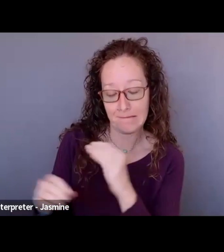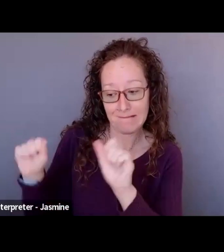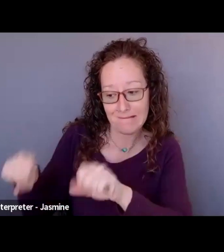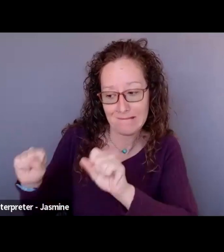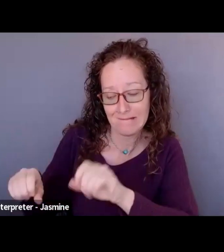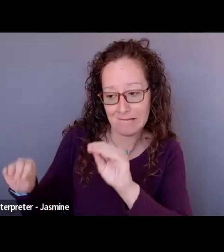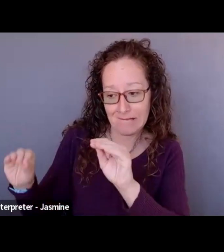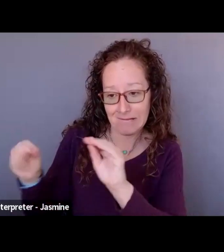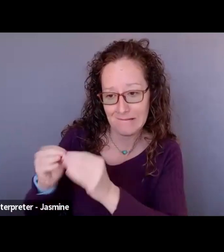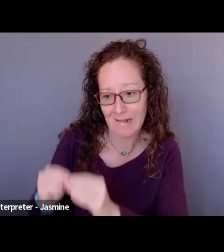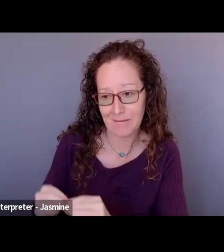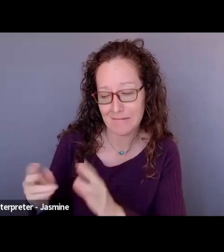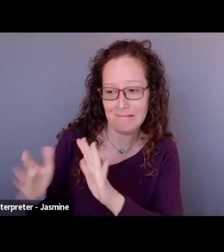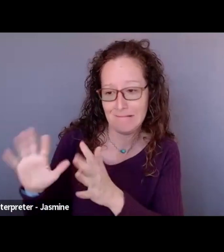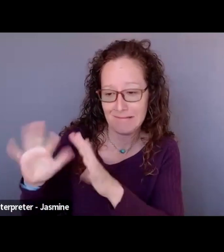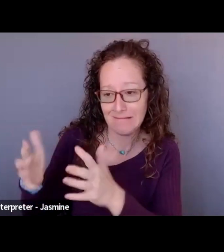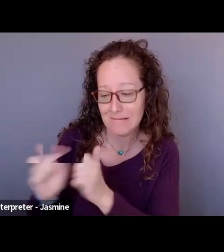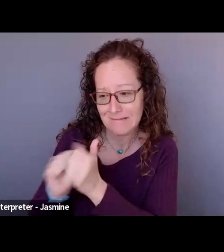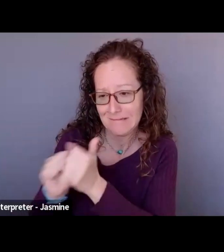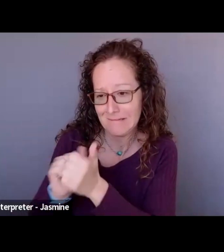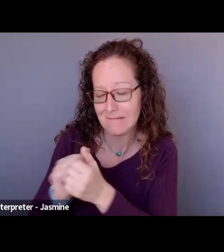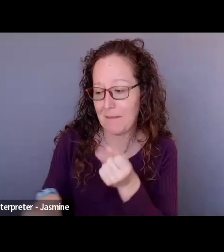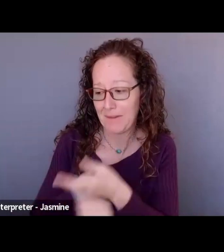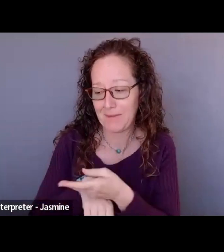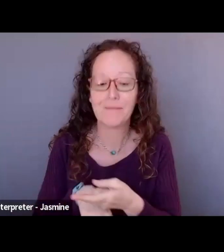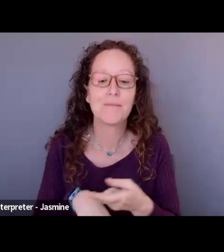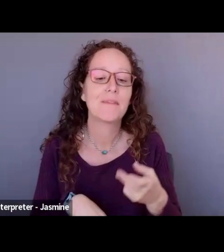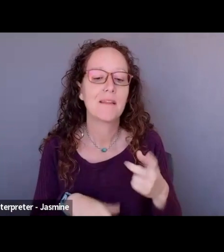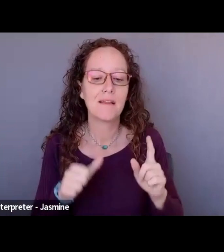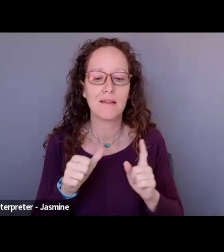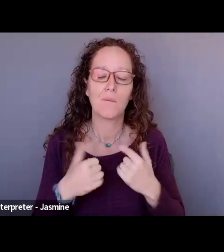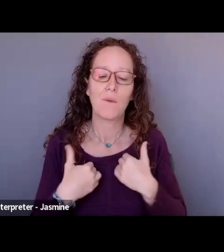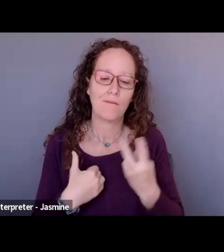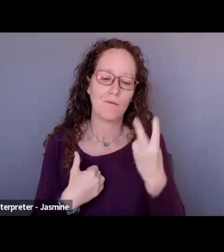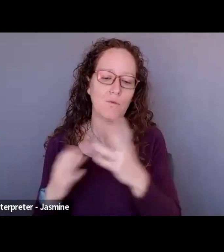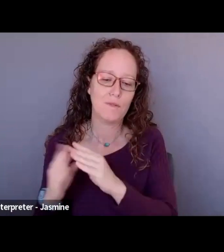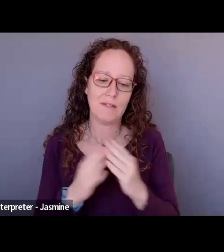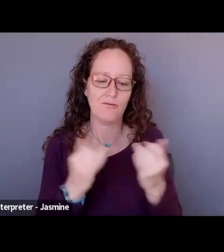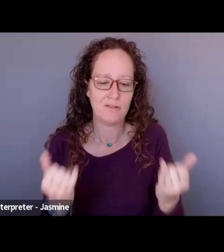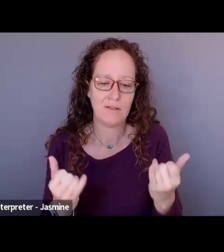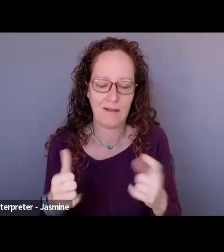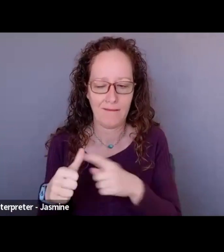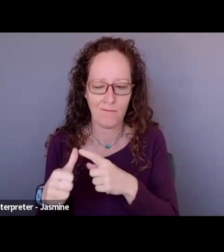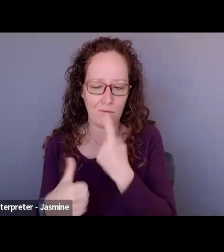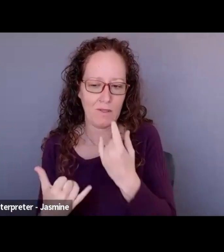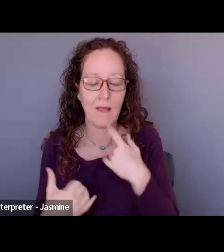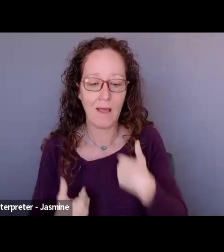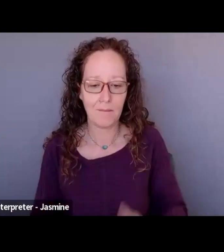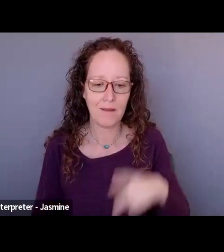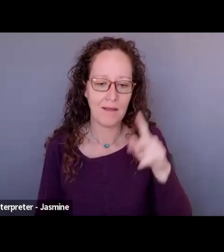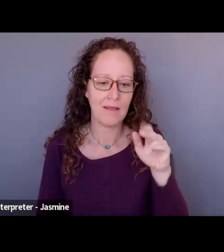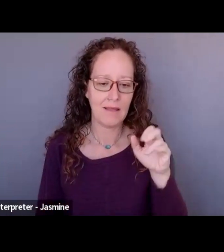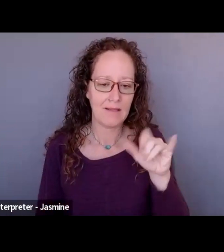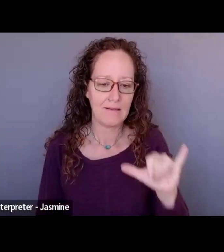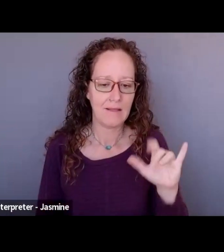So we're glad you're here to join us. My name is Kimzie Keck. I use she, her pronouns. I am a white